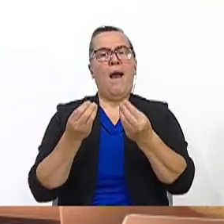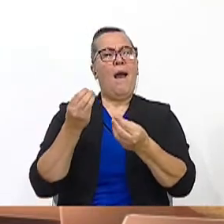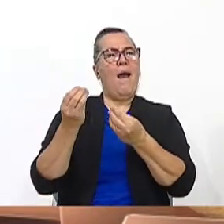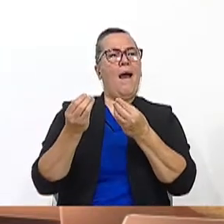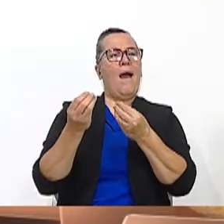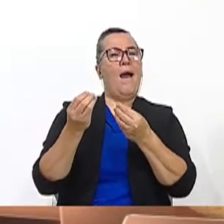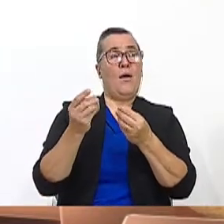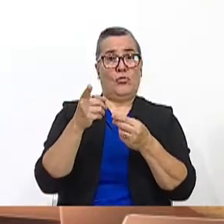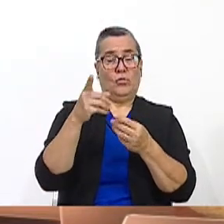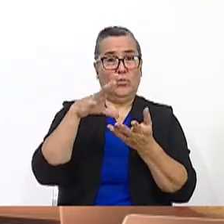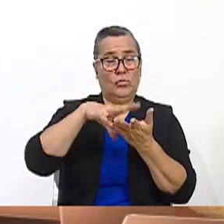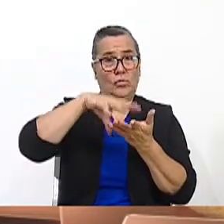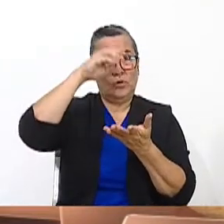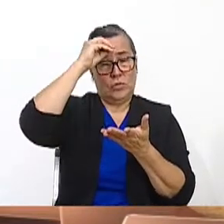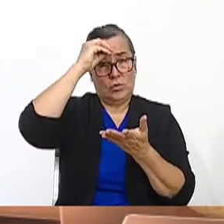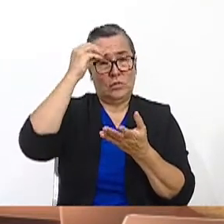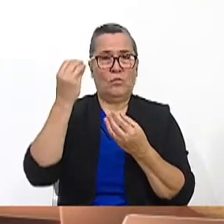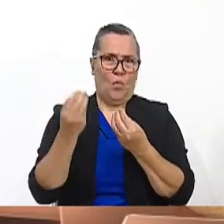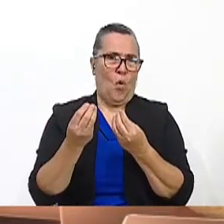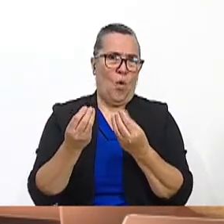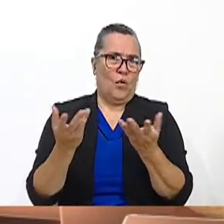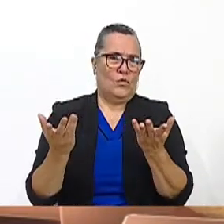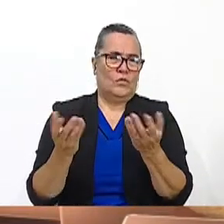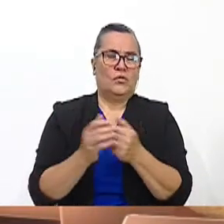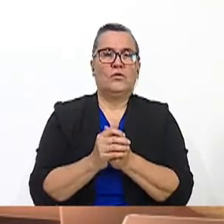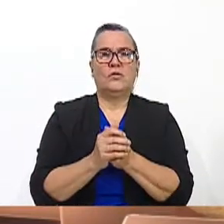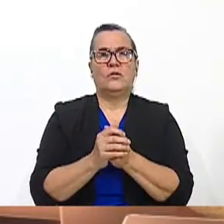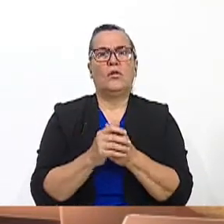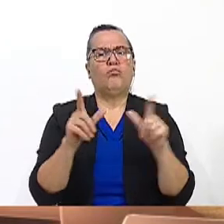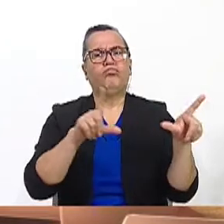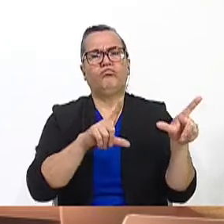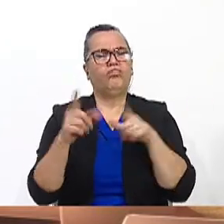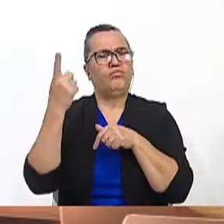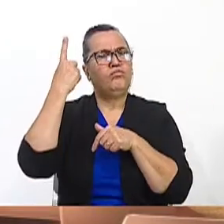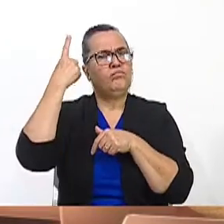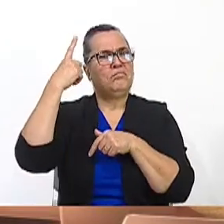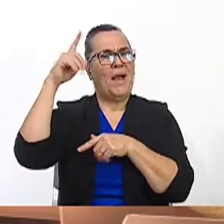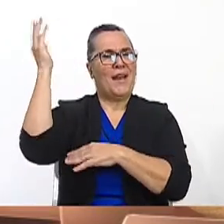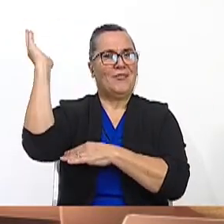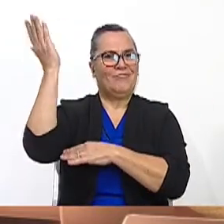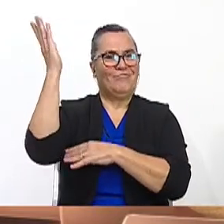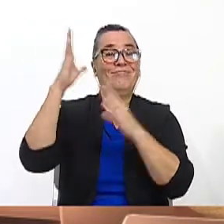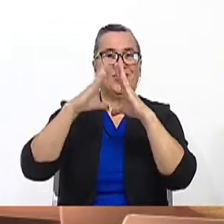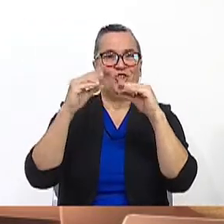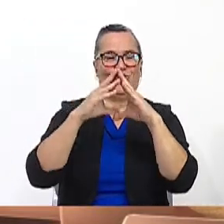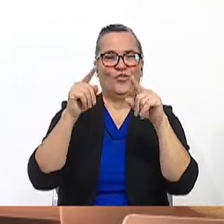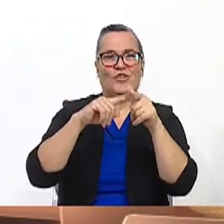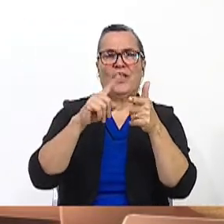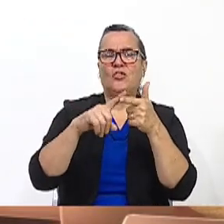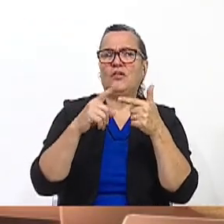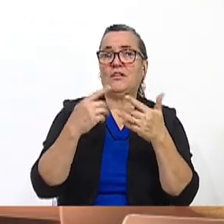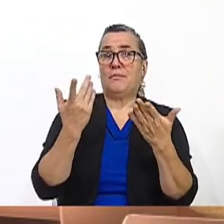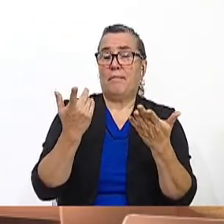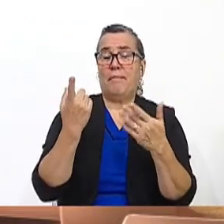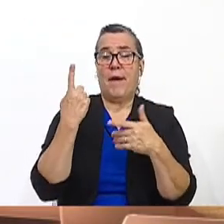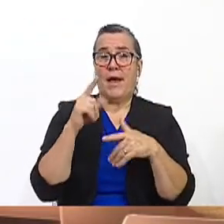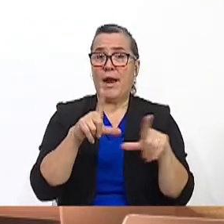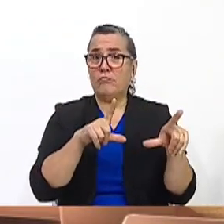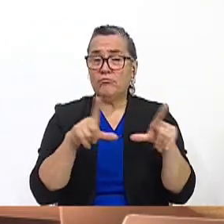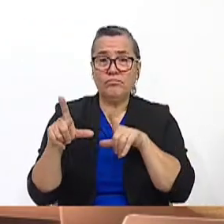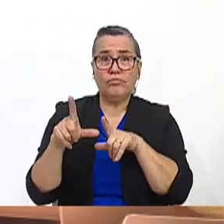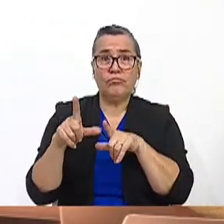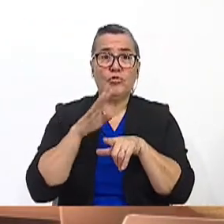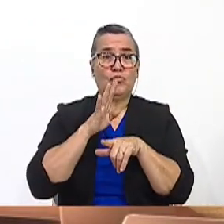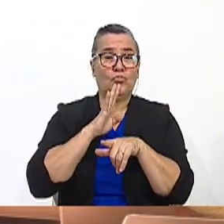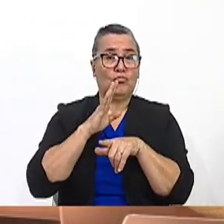have to learn more about nomophobia in order to prepare that, right? So to be informed and to prepare your speech,